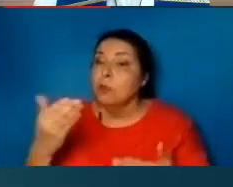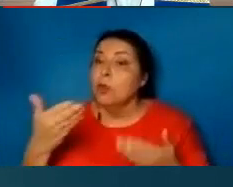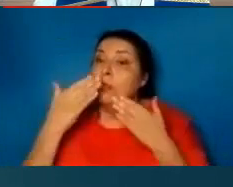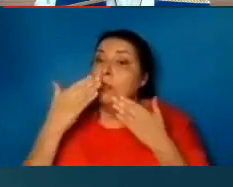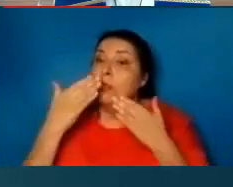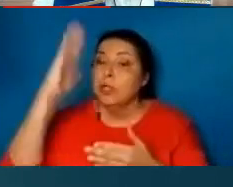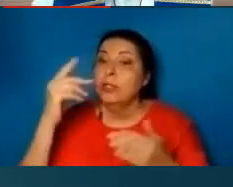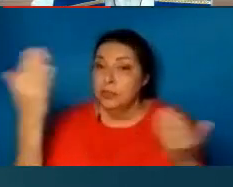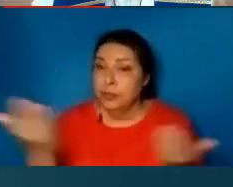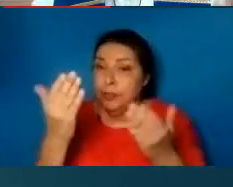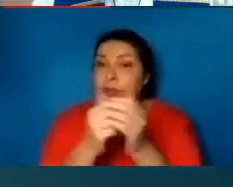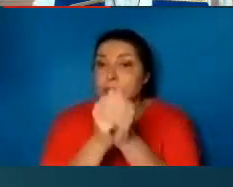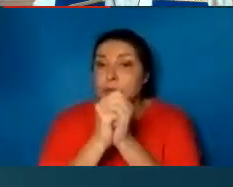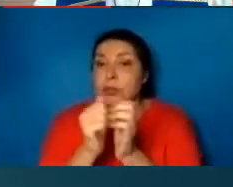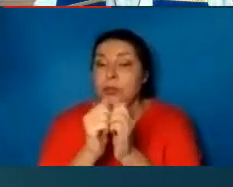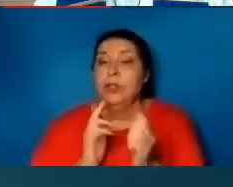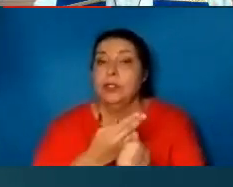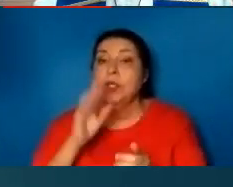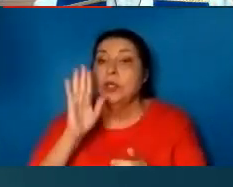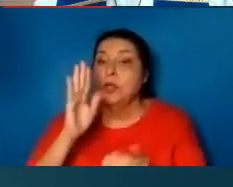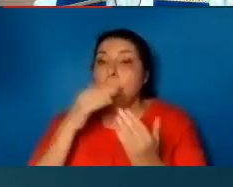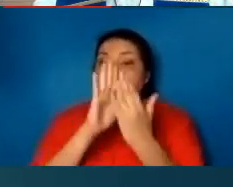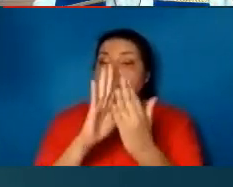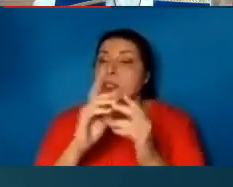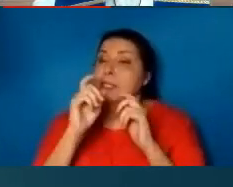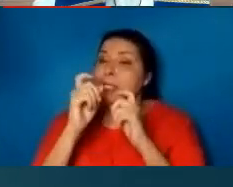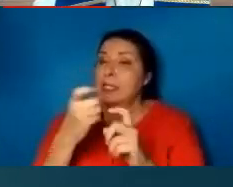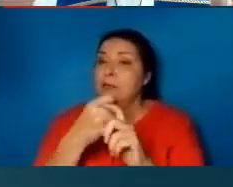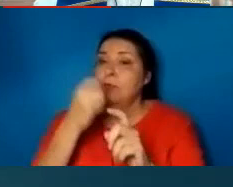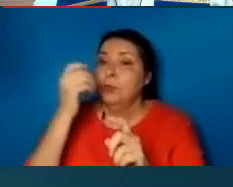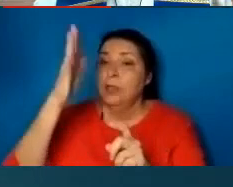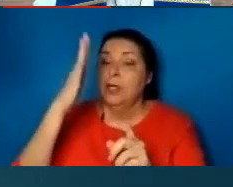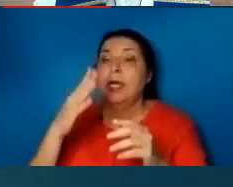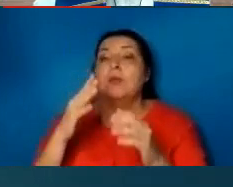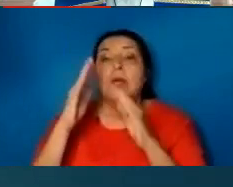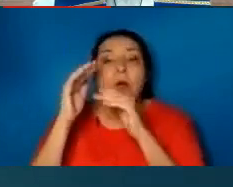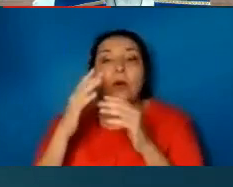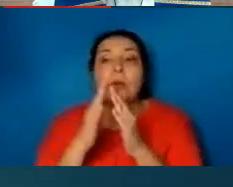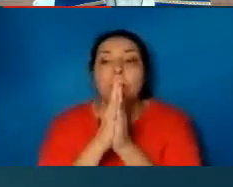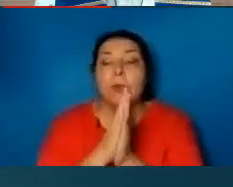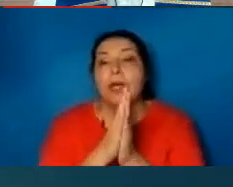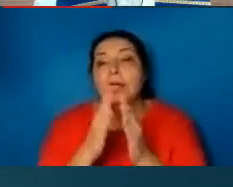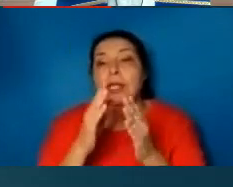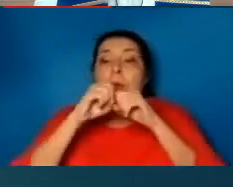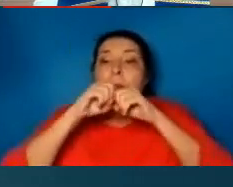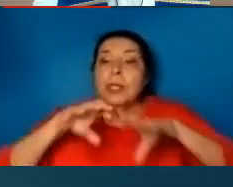presence with us is truly a gift from God, and we hope and pray that he will bless our worship time together.